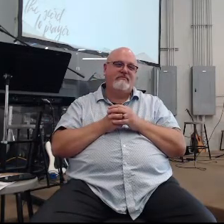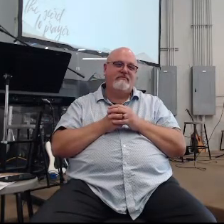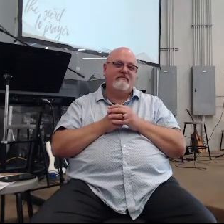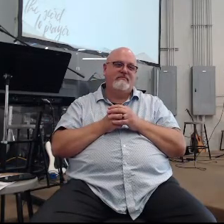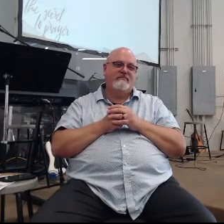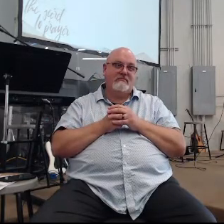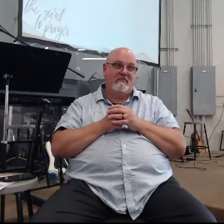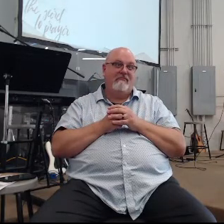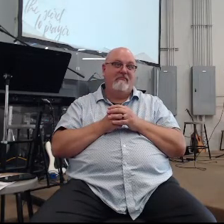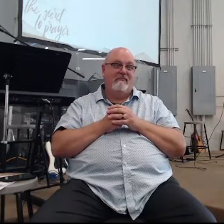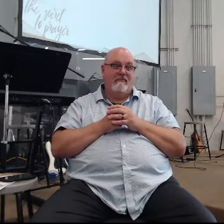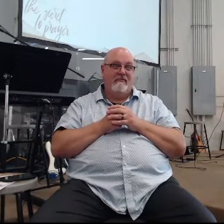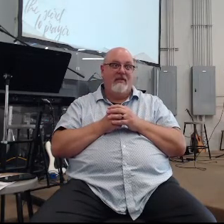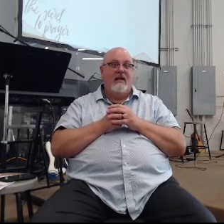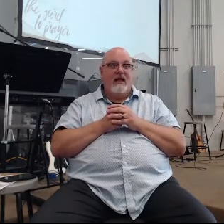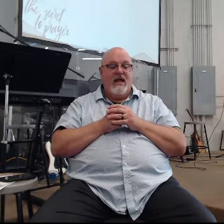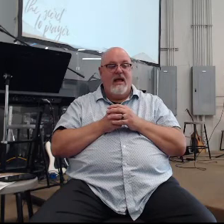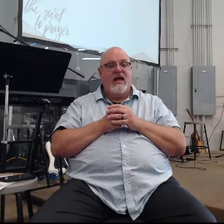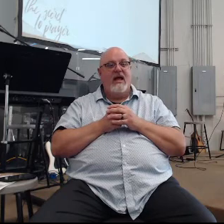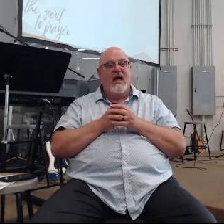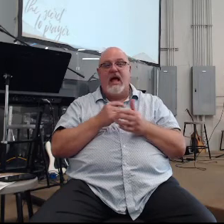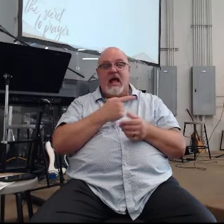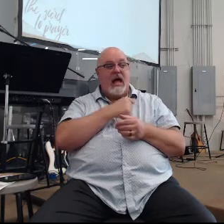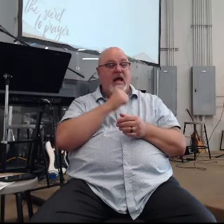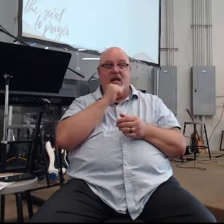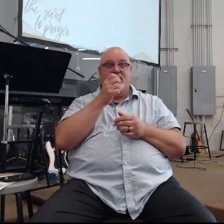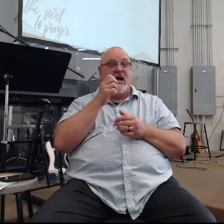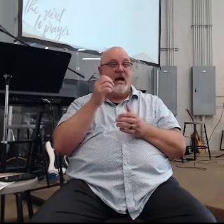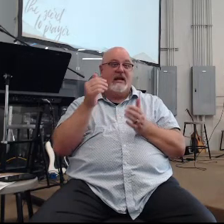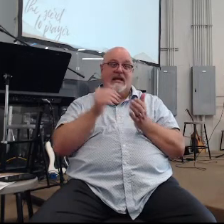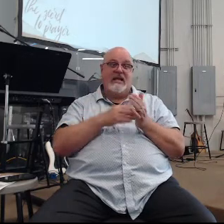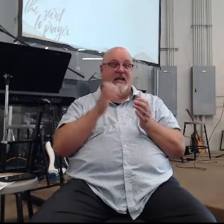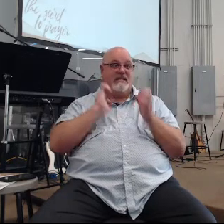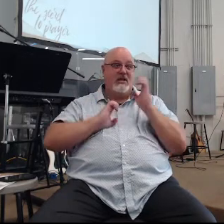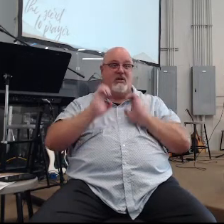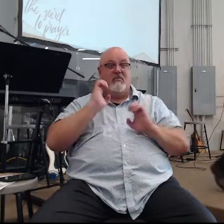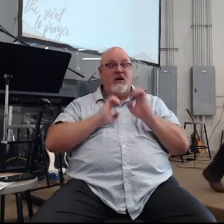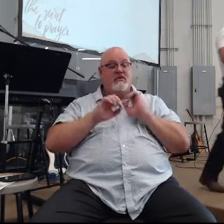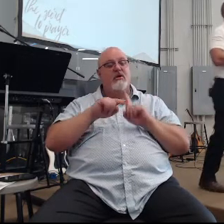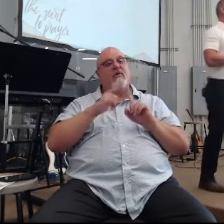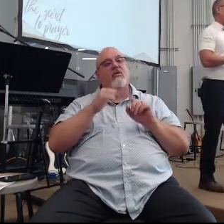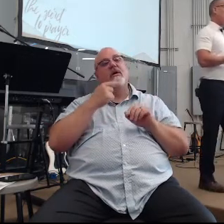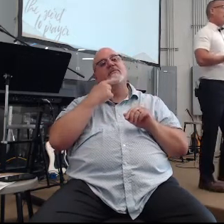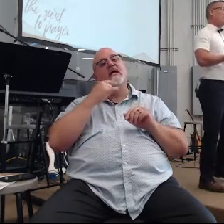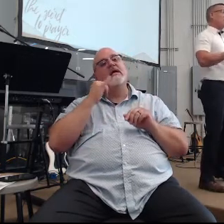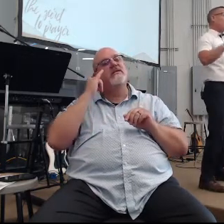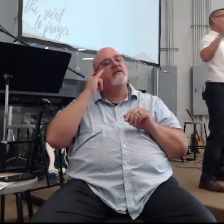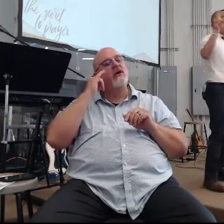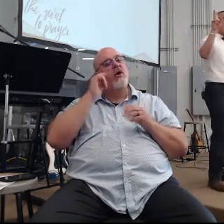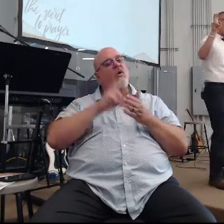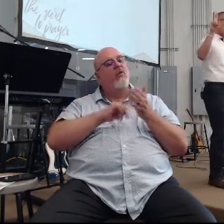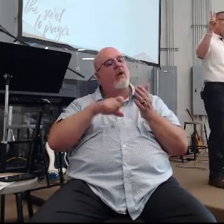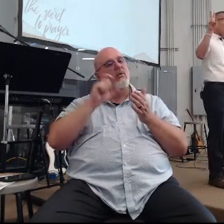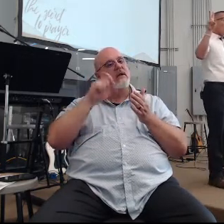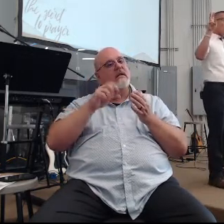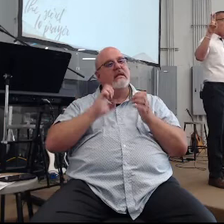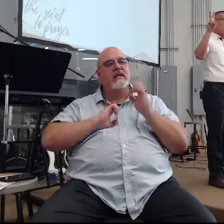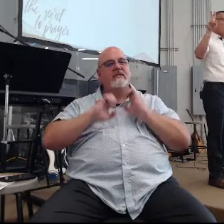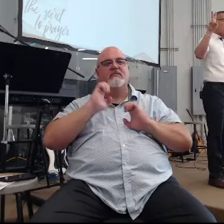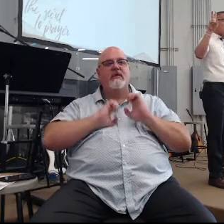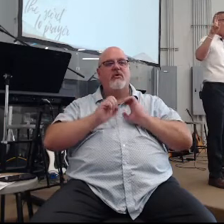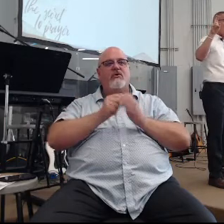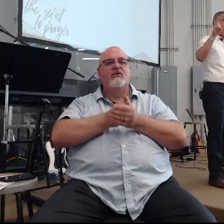point right I am not anti emotion what I'm saying is if what we need is some emotional